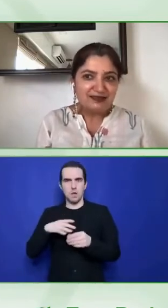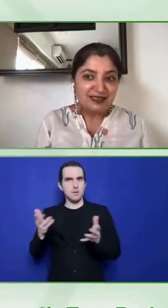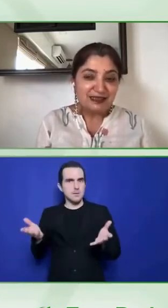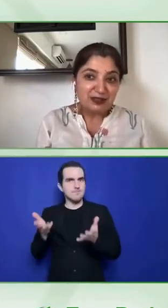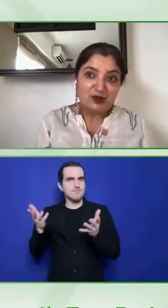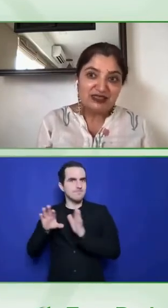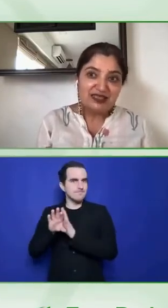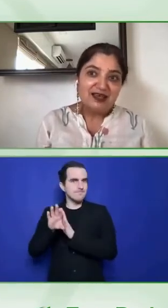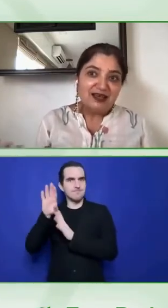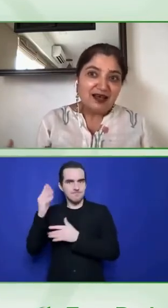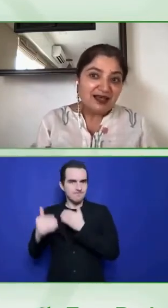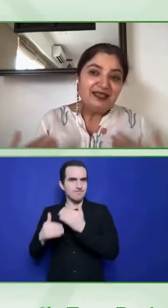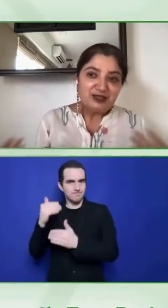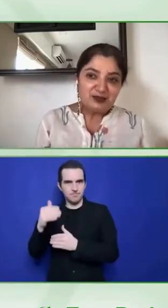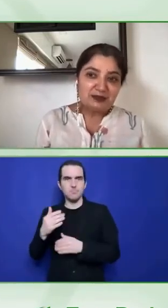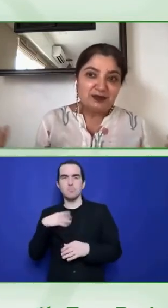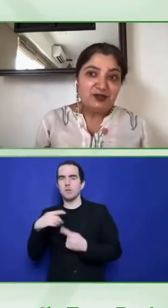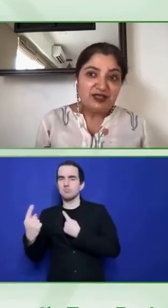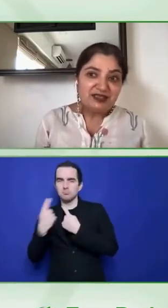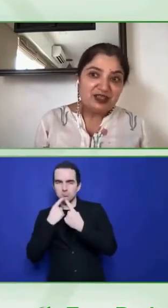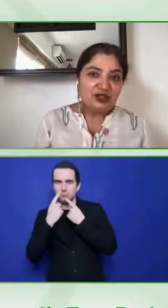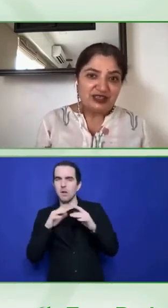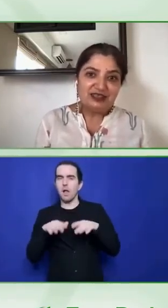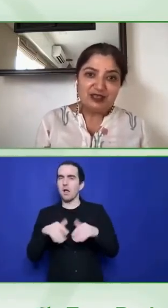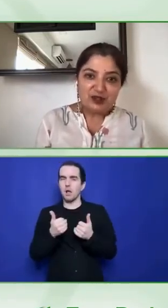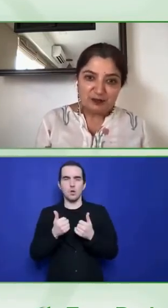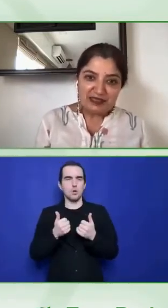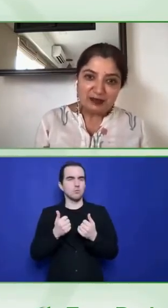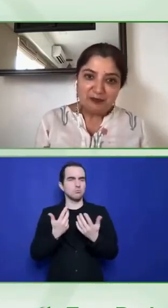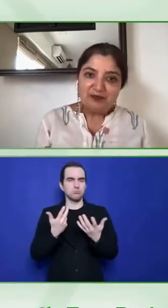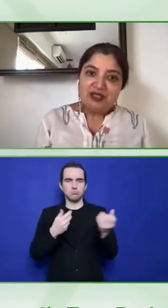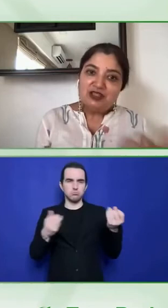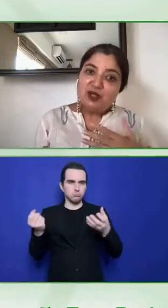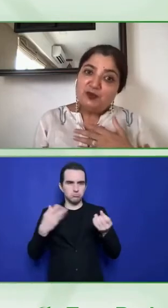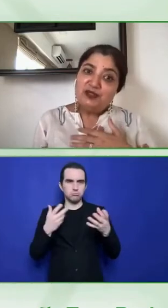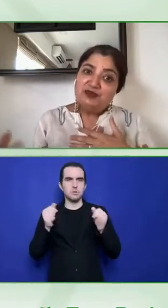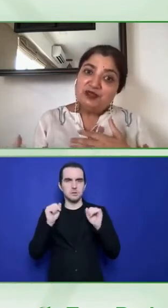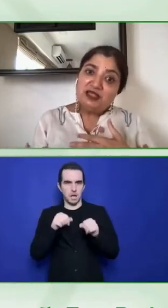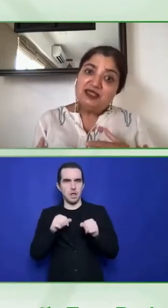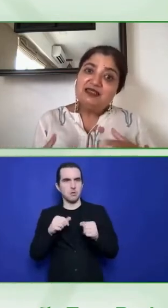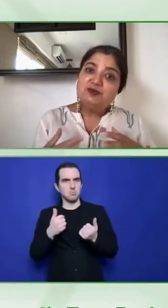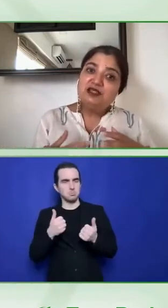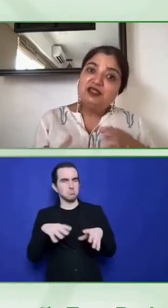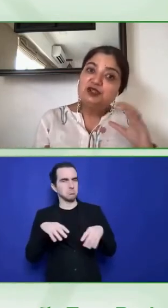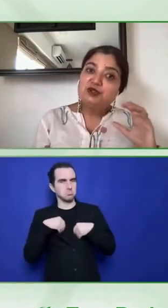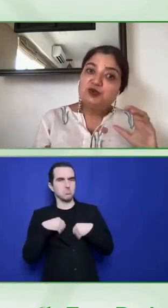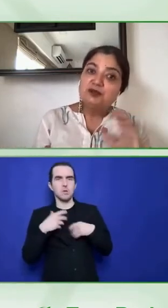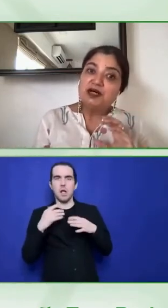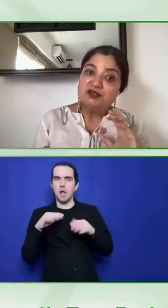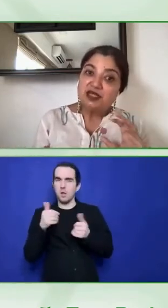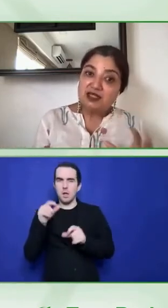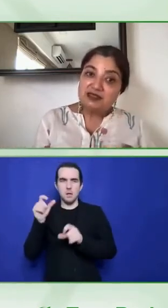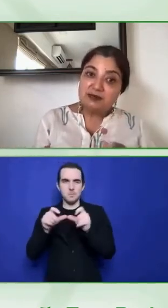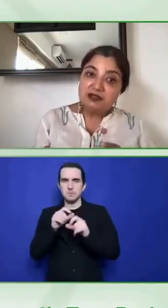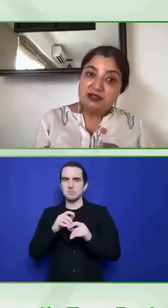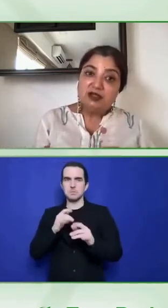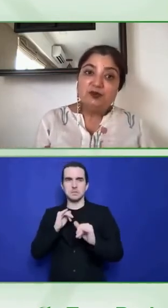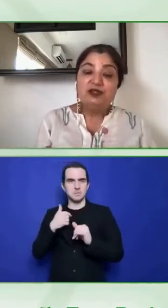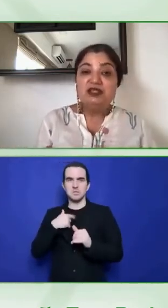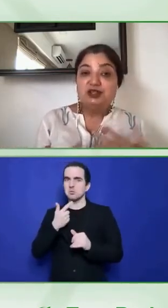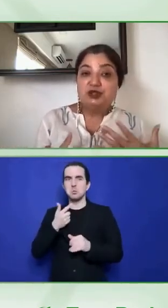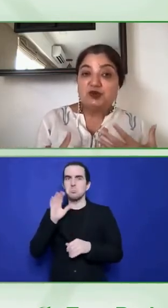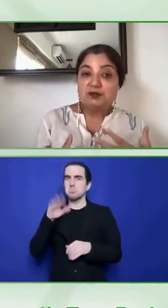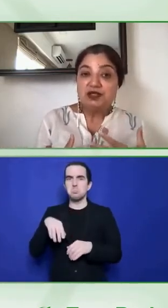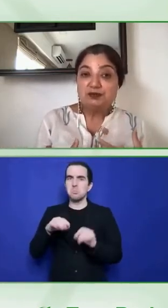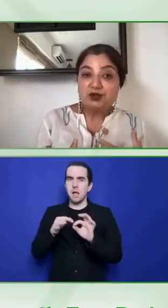conferences like this. Because I get to experience the content a lot better. So we realized that we needed to talk about the customer,